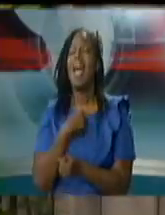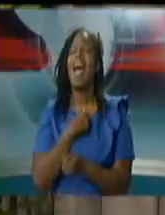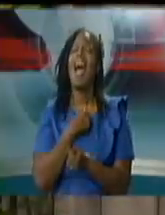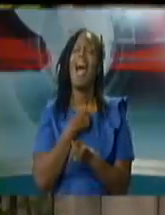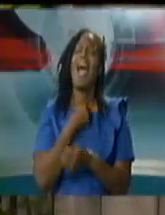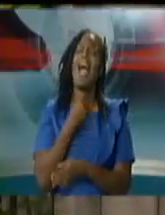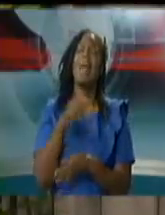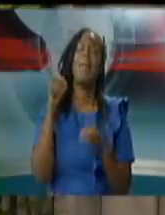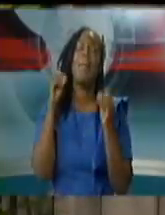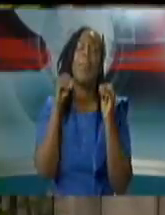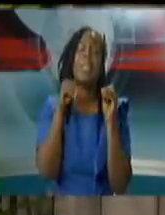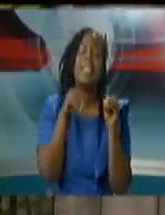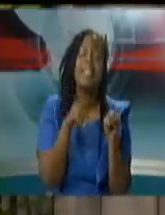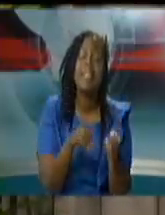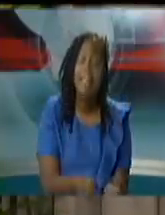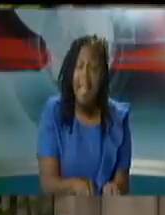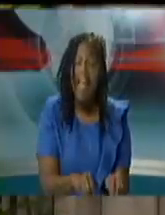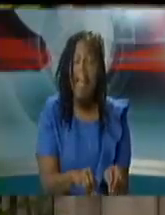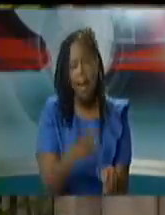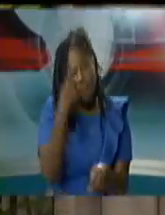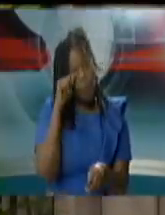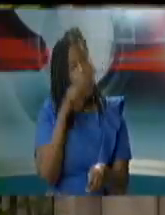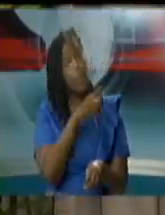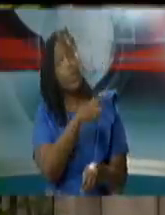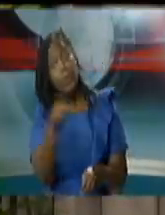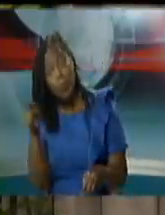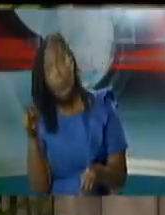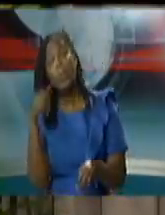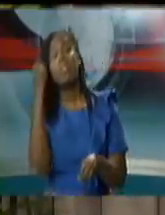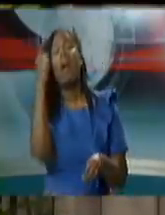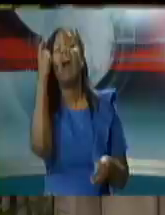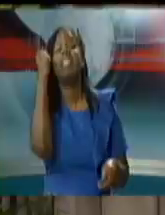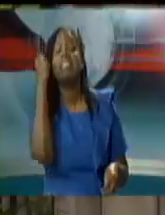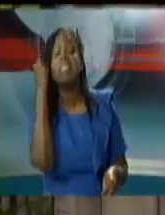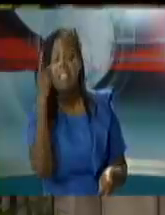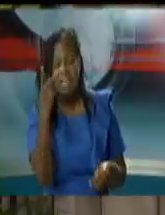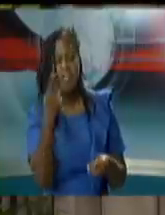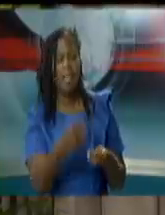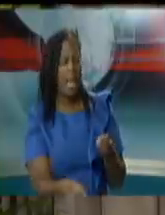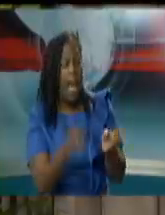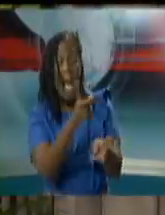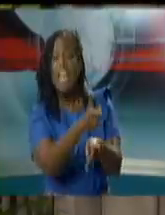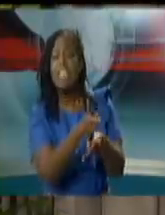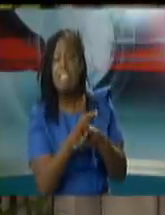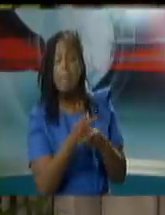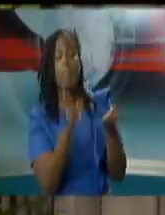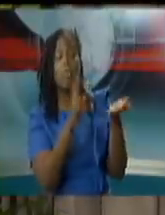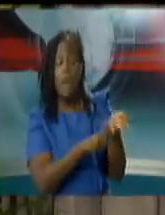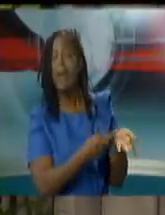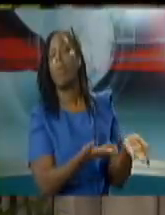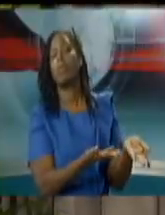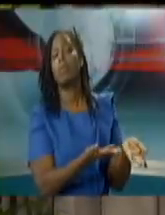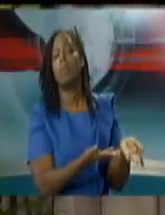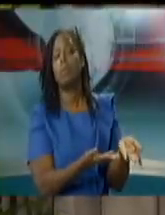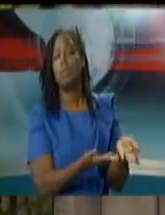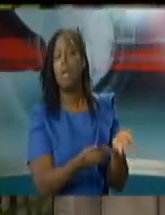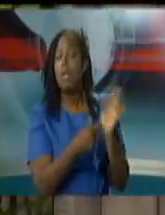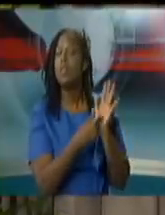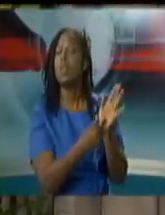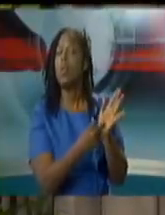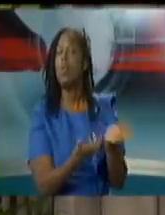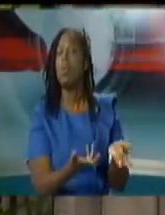purpose because associated with that that letter set out a few things number one your action is premature